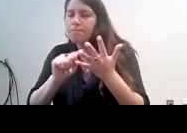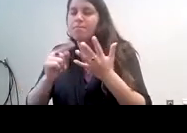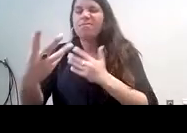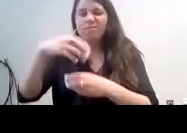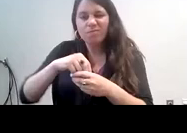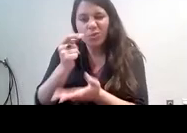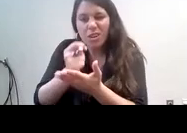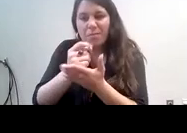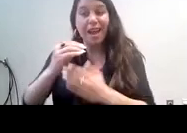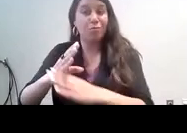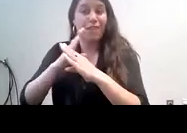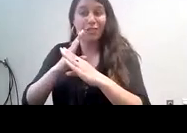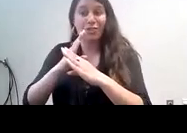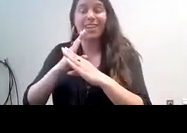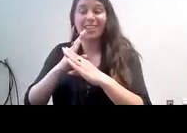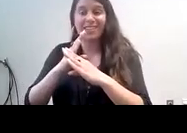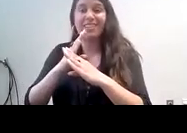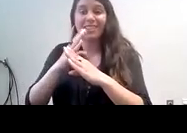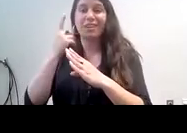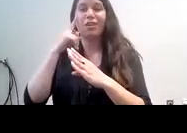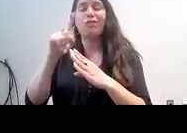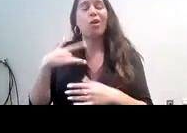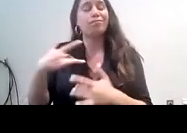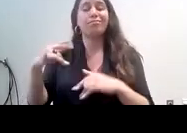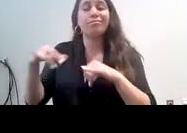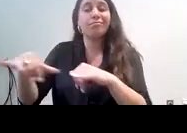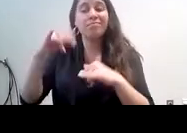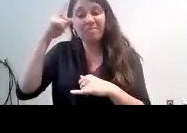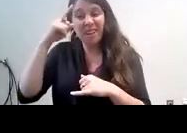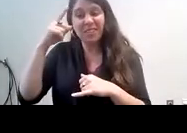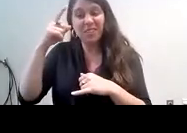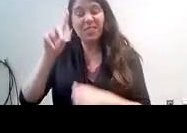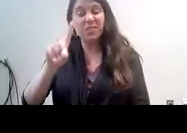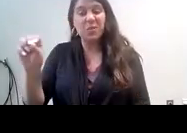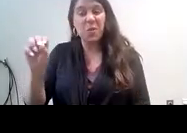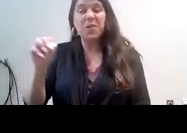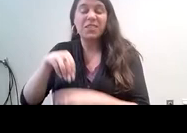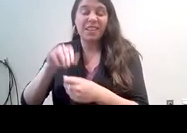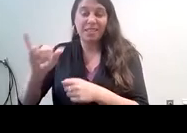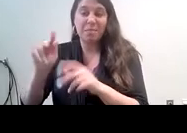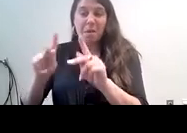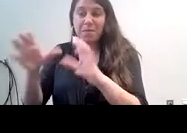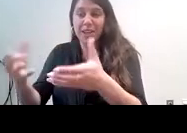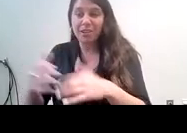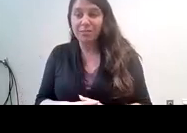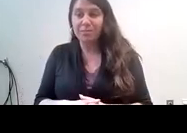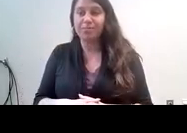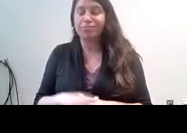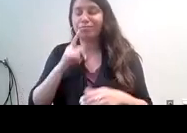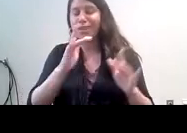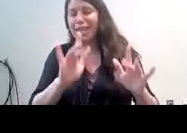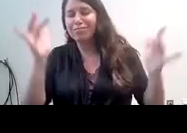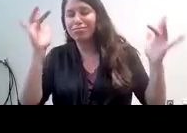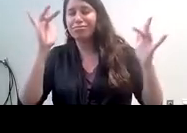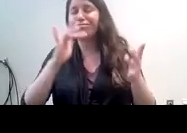treatment, and prevention of common mental disorders in that population. He's a prolific scholar with